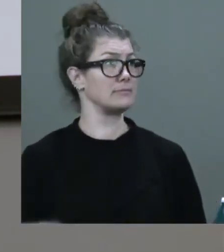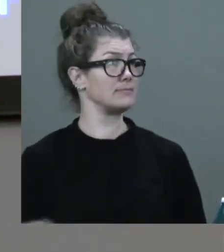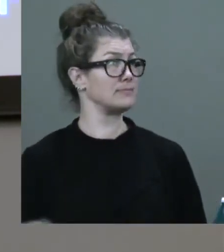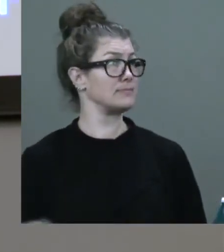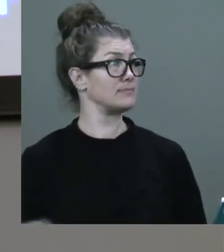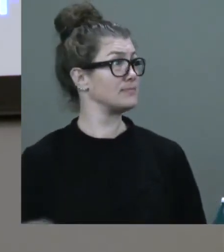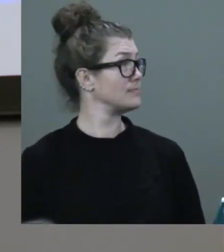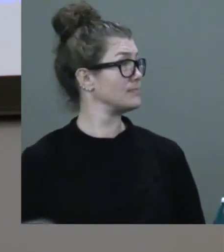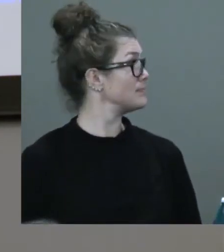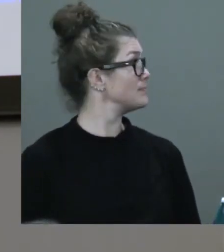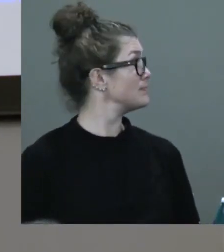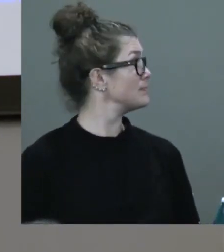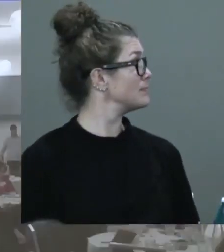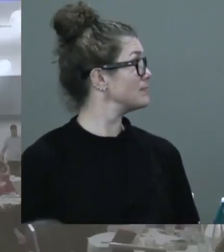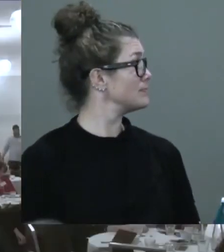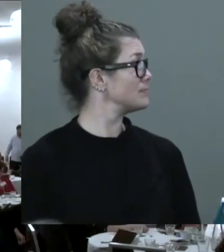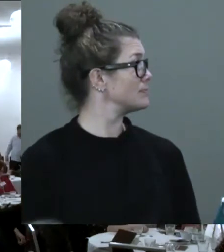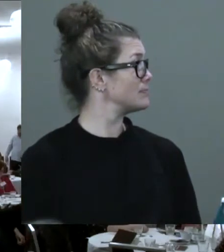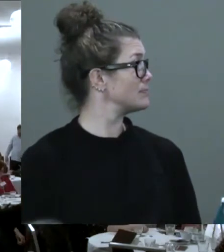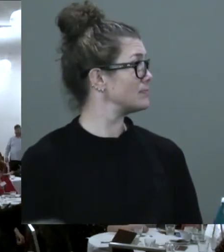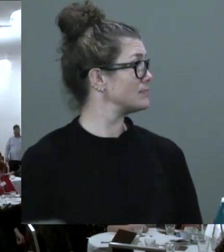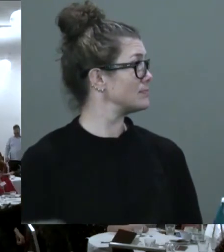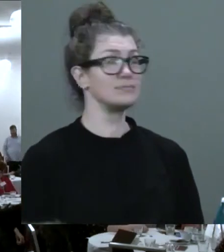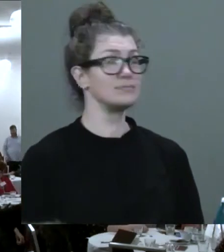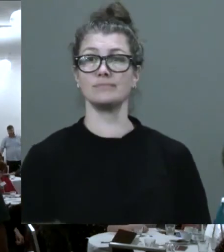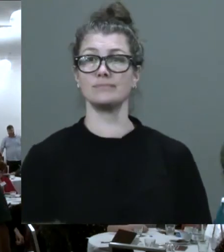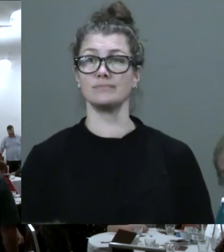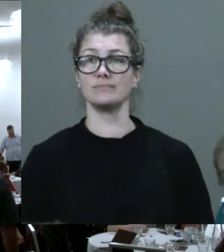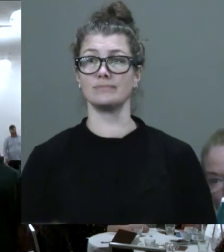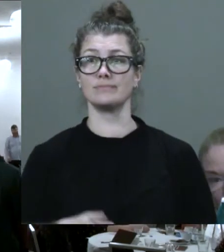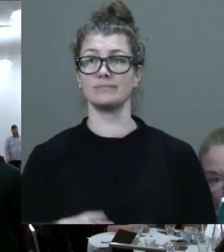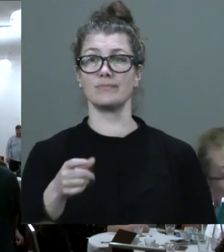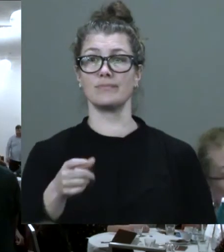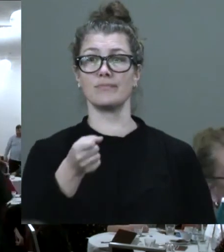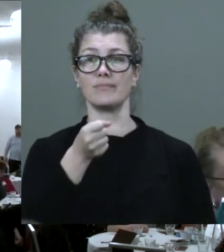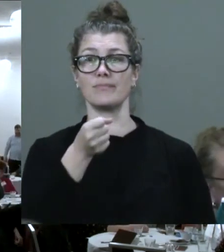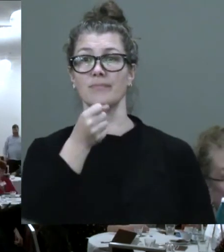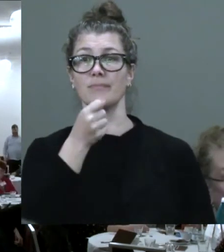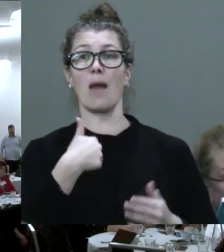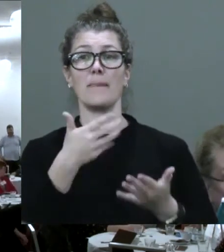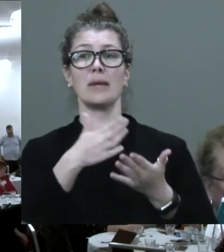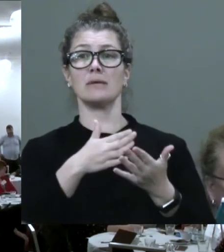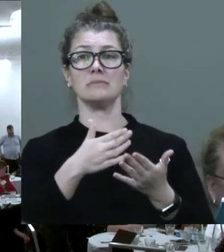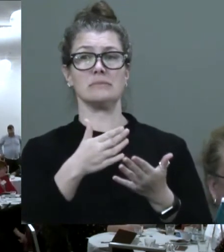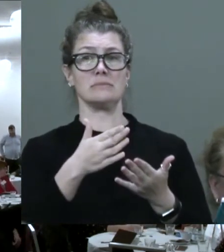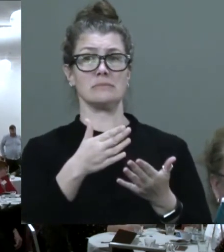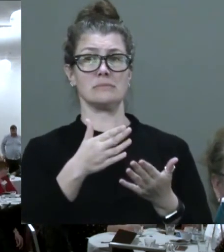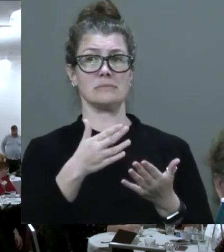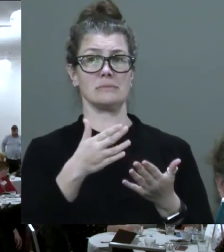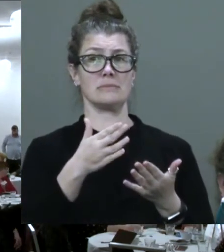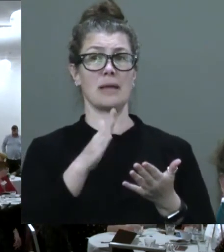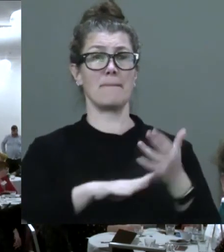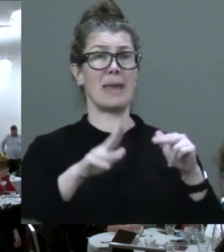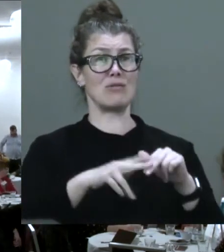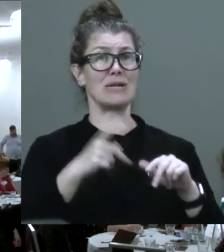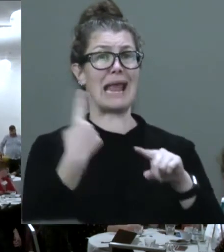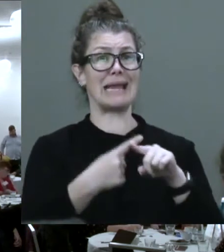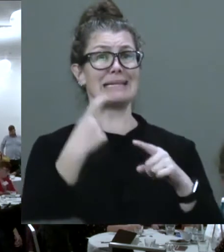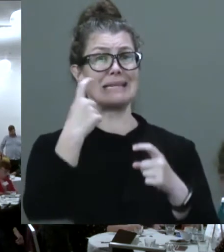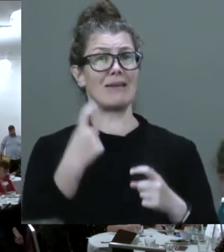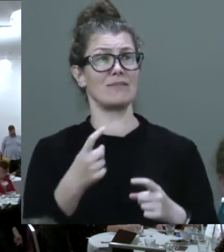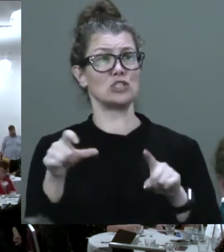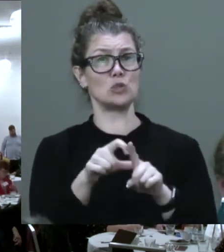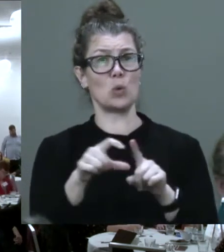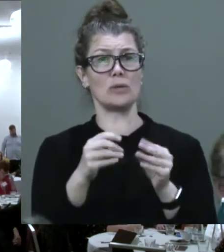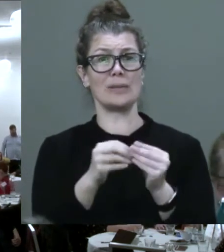We have... Hi, Senator. My name is Singeeta. I'm a parent and a carer with a daughter with a disability. She's 18, doing her